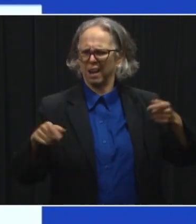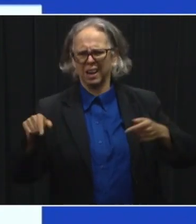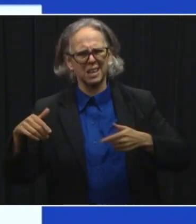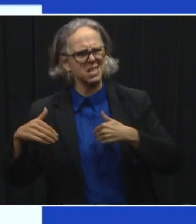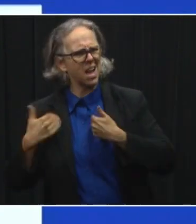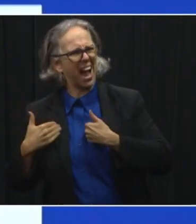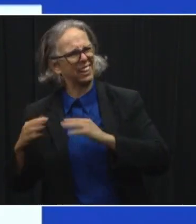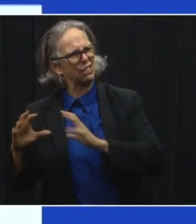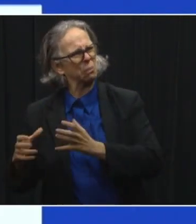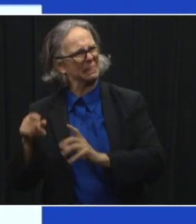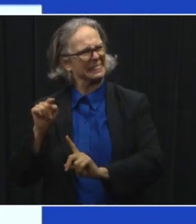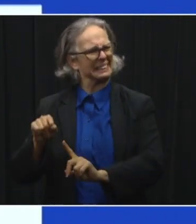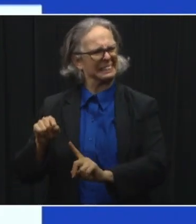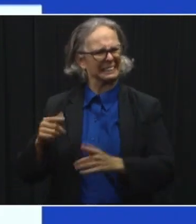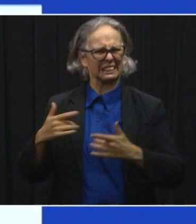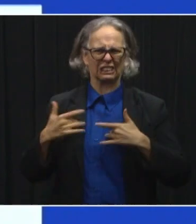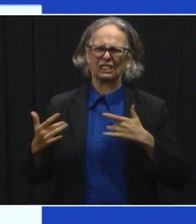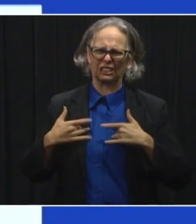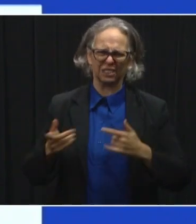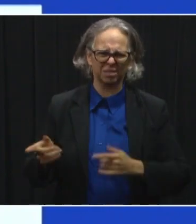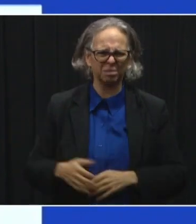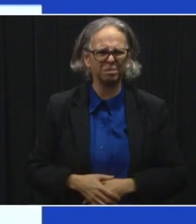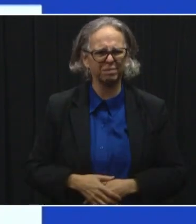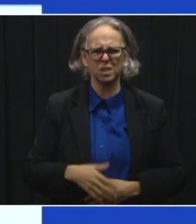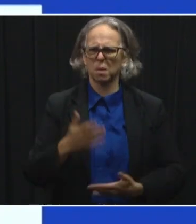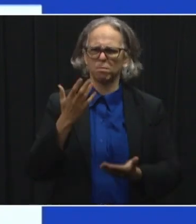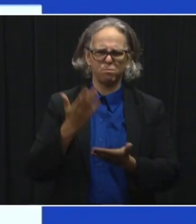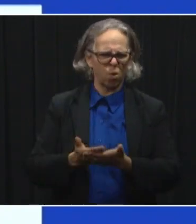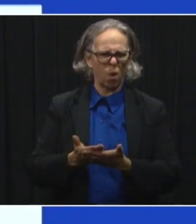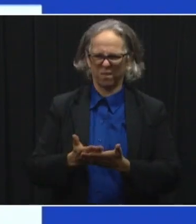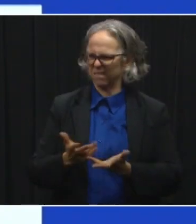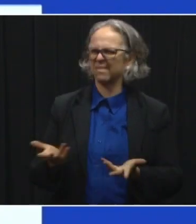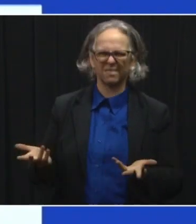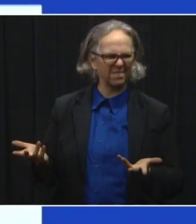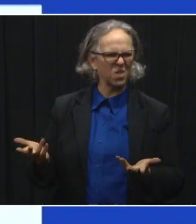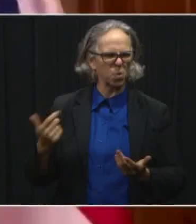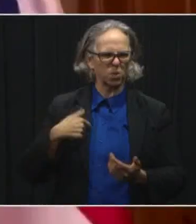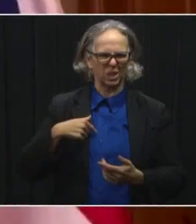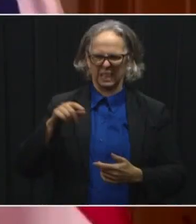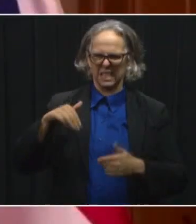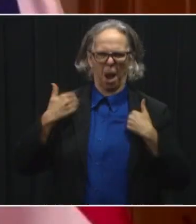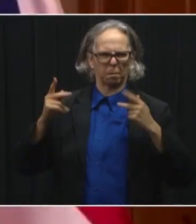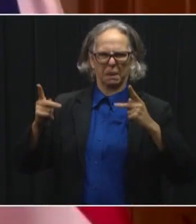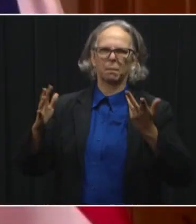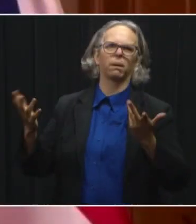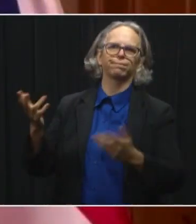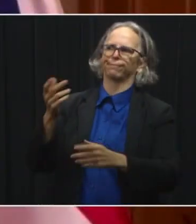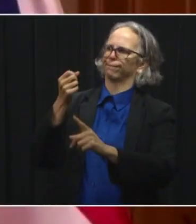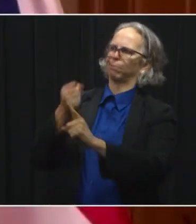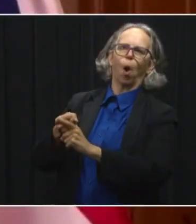for what we're seeing out there and what in what is going going on. so so so so so